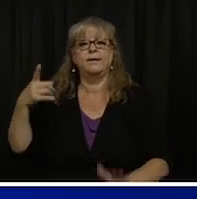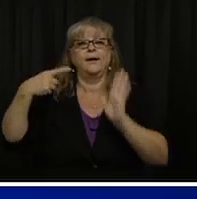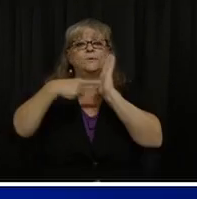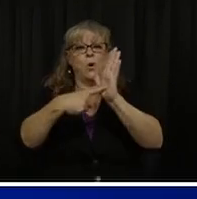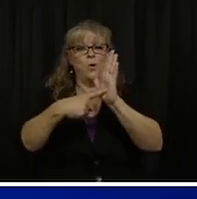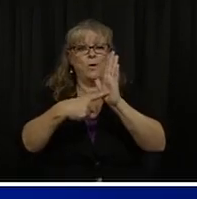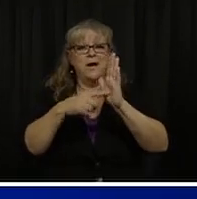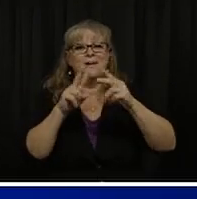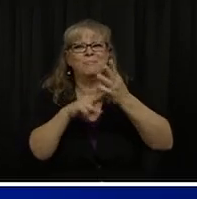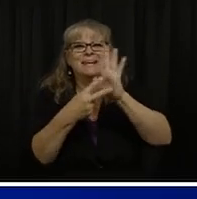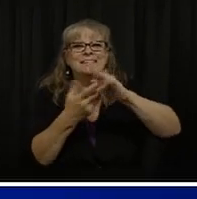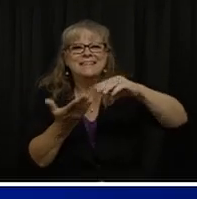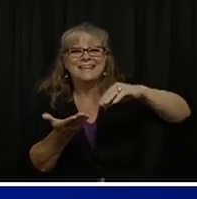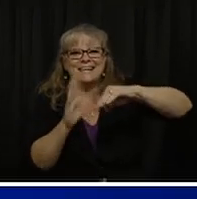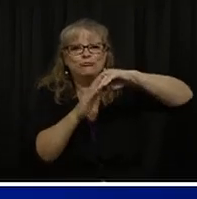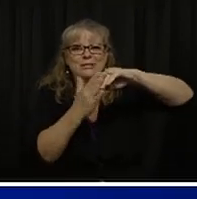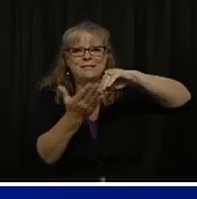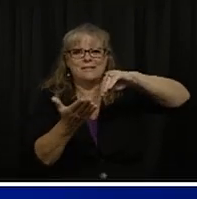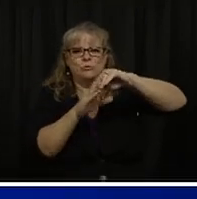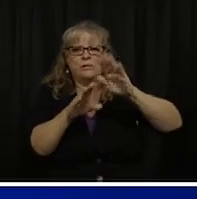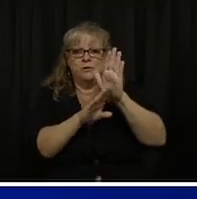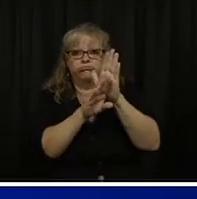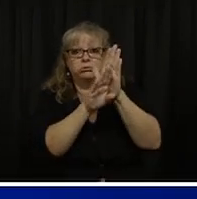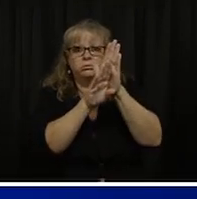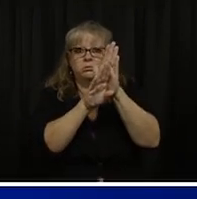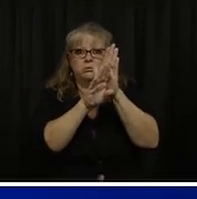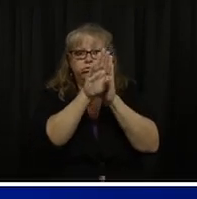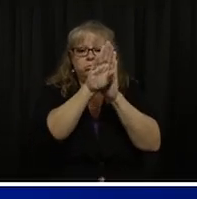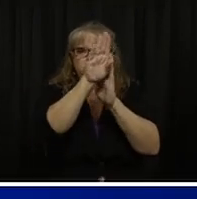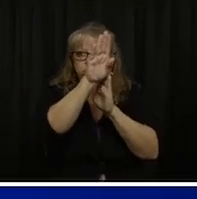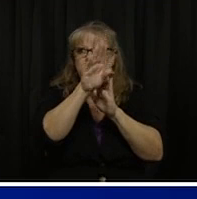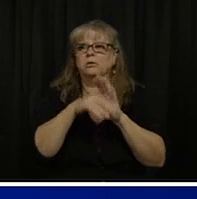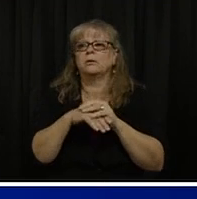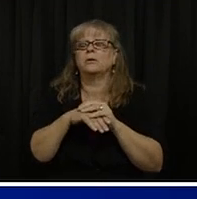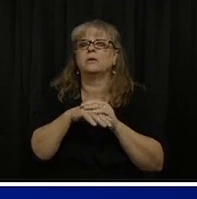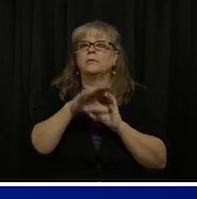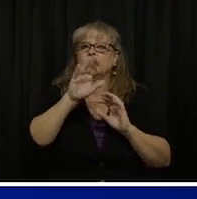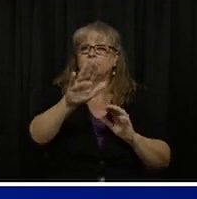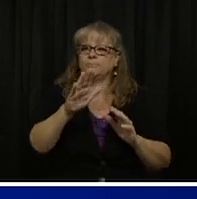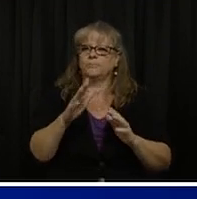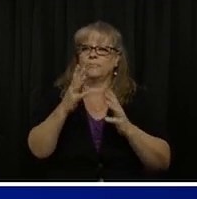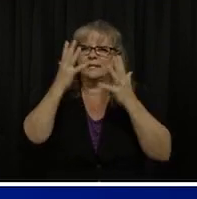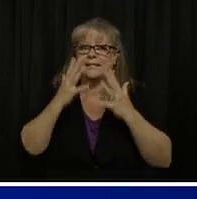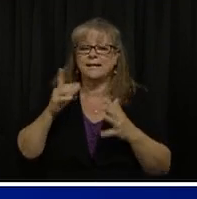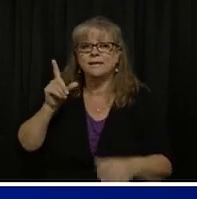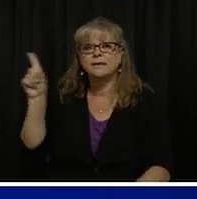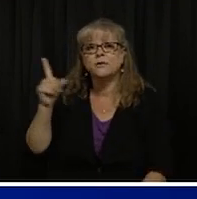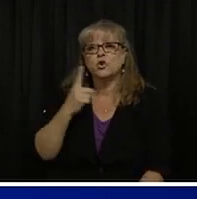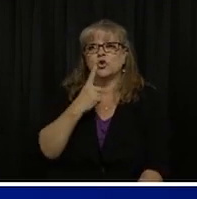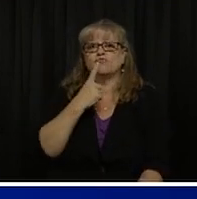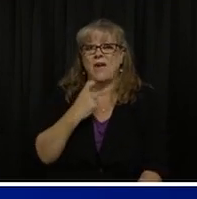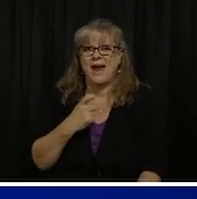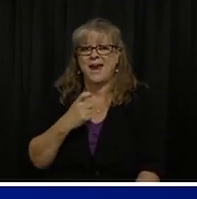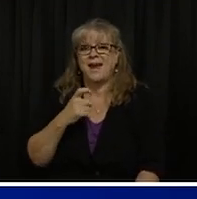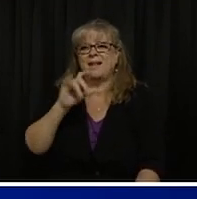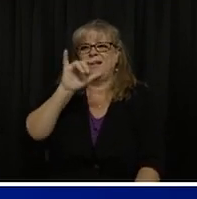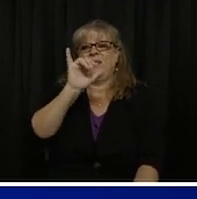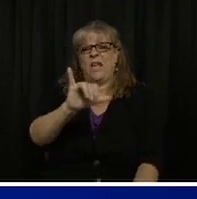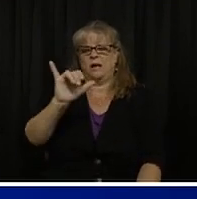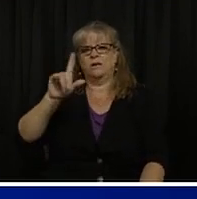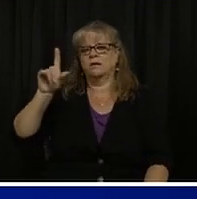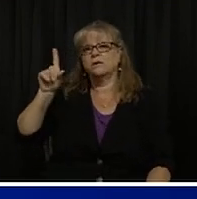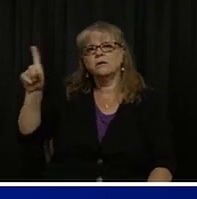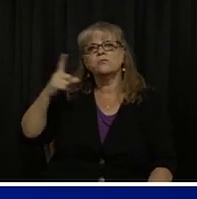seen an increase in cases in the state. And also, if you see the dark red color, that corresponds to weeks where we've seen a greater